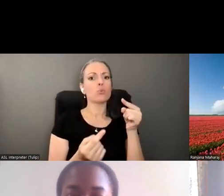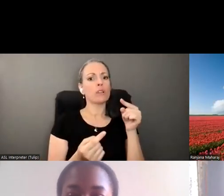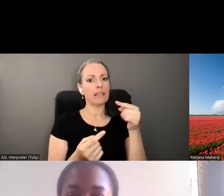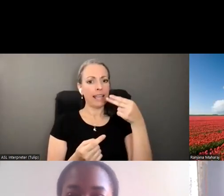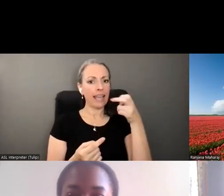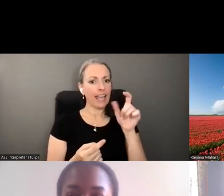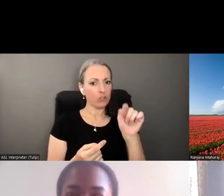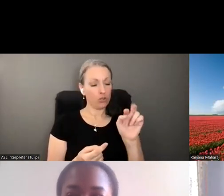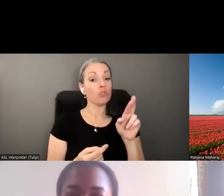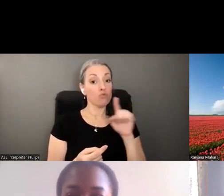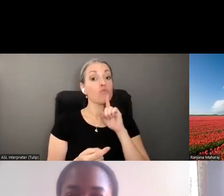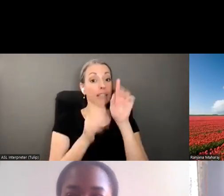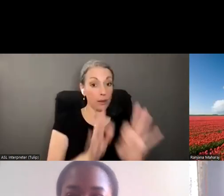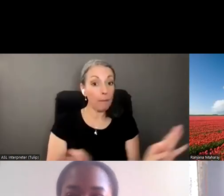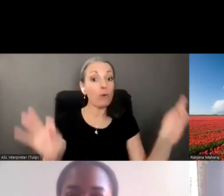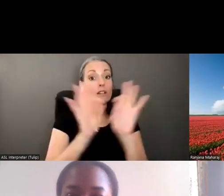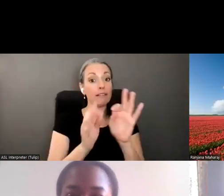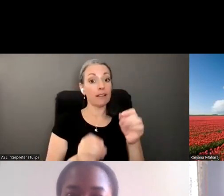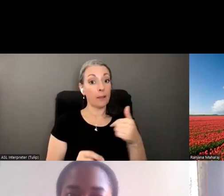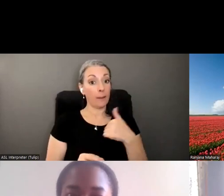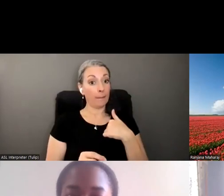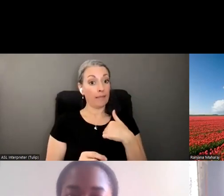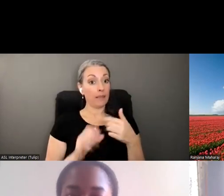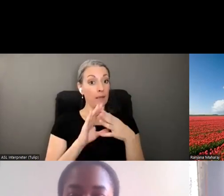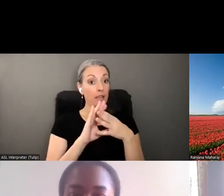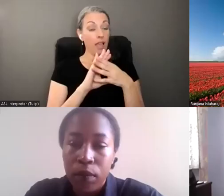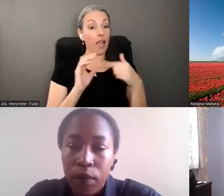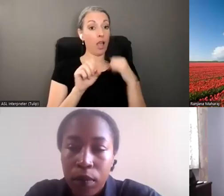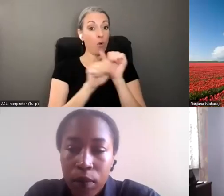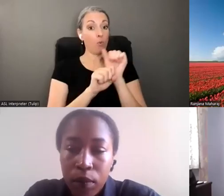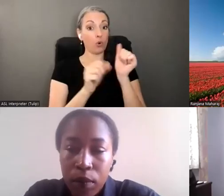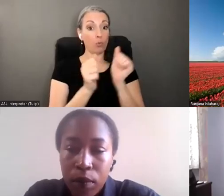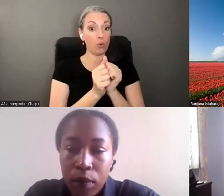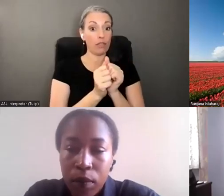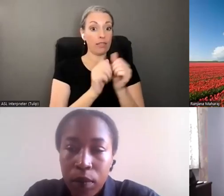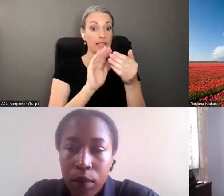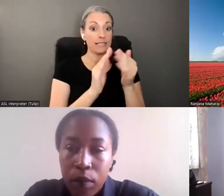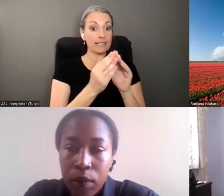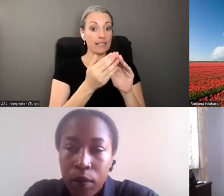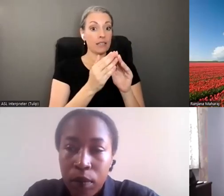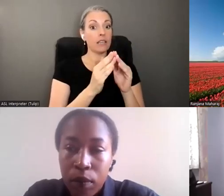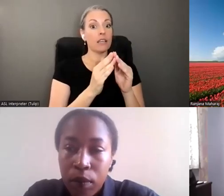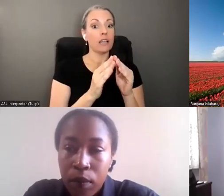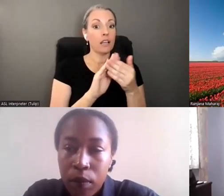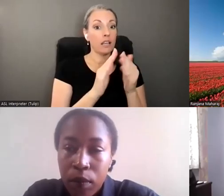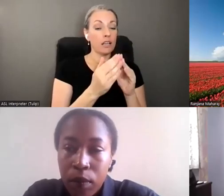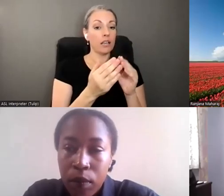I had the fortune of working at City College of San Francisco, which had a really great